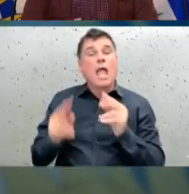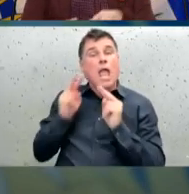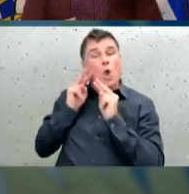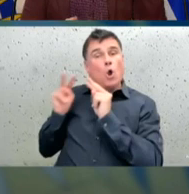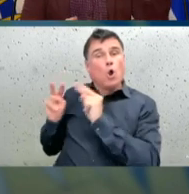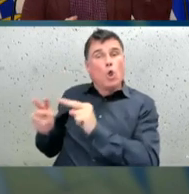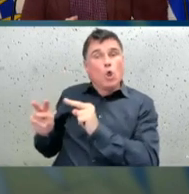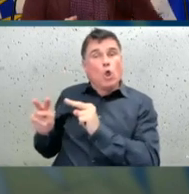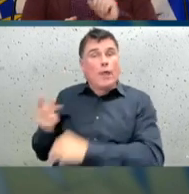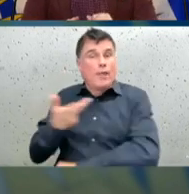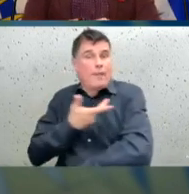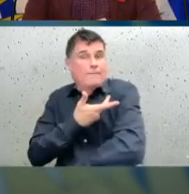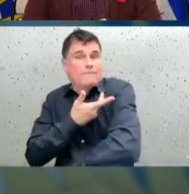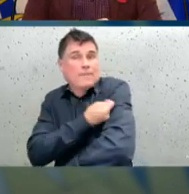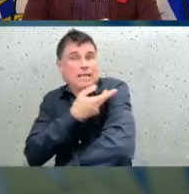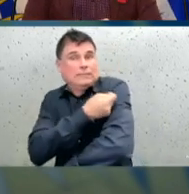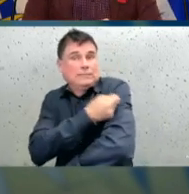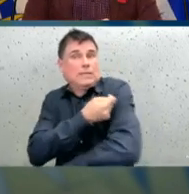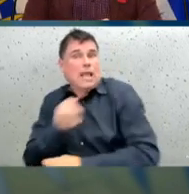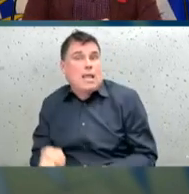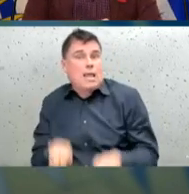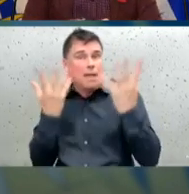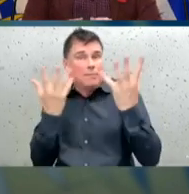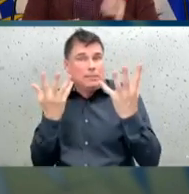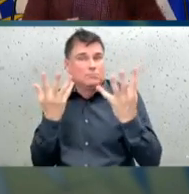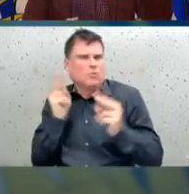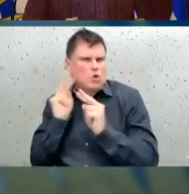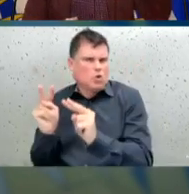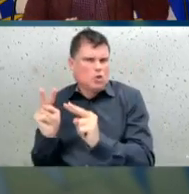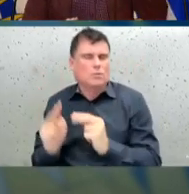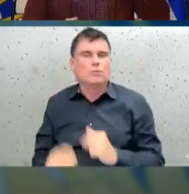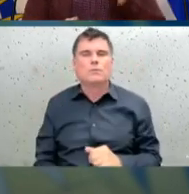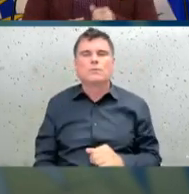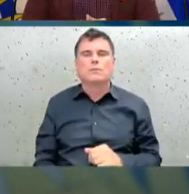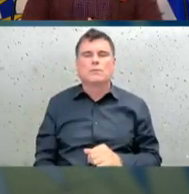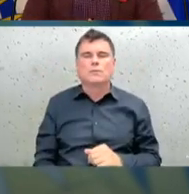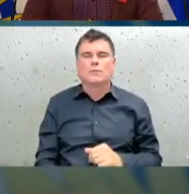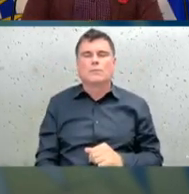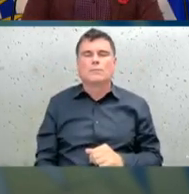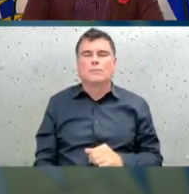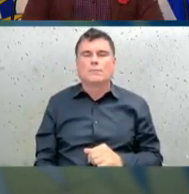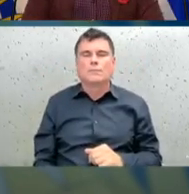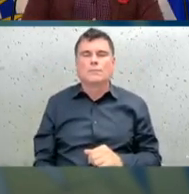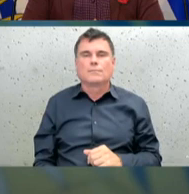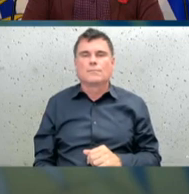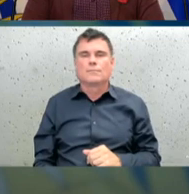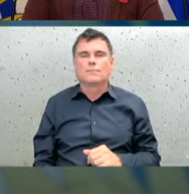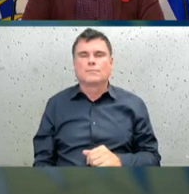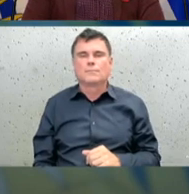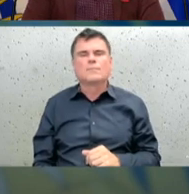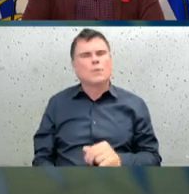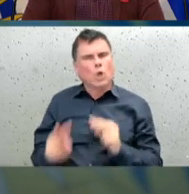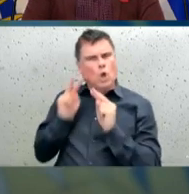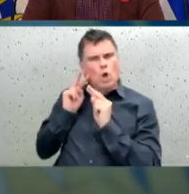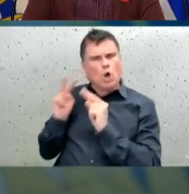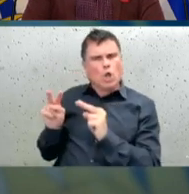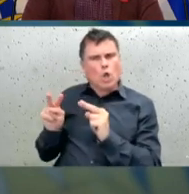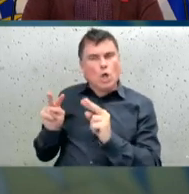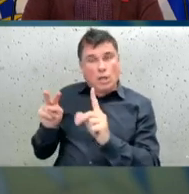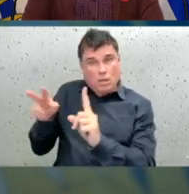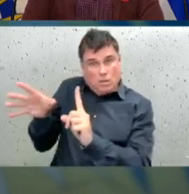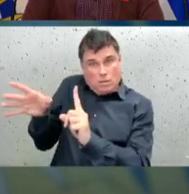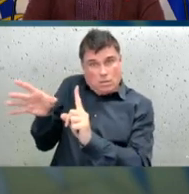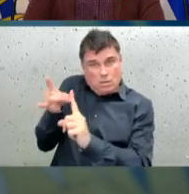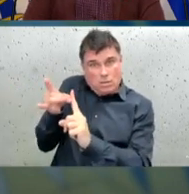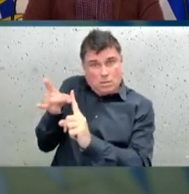portion, the percentage that result in cases. on the right hand side, the bars show the age. So